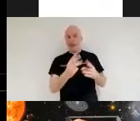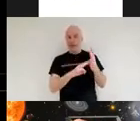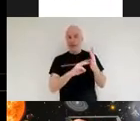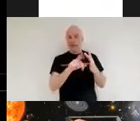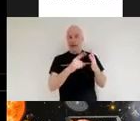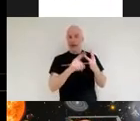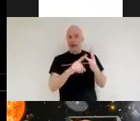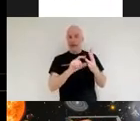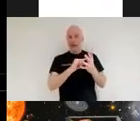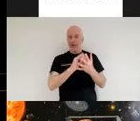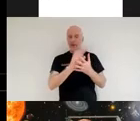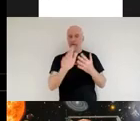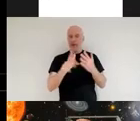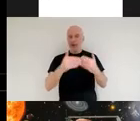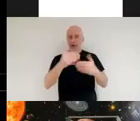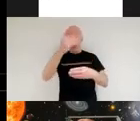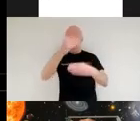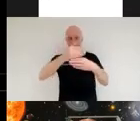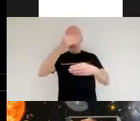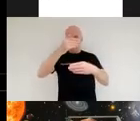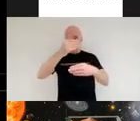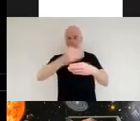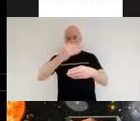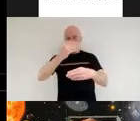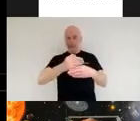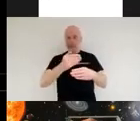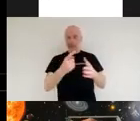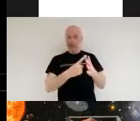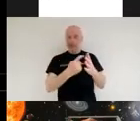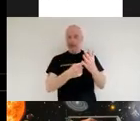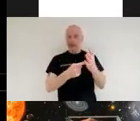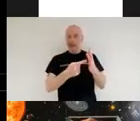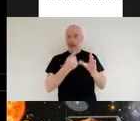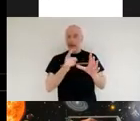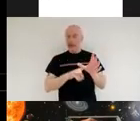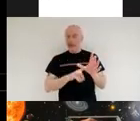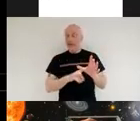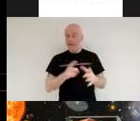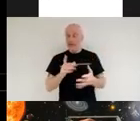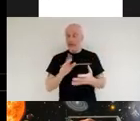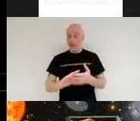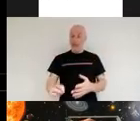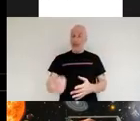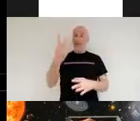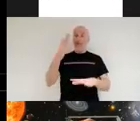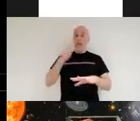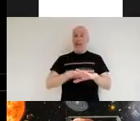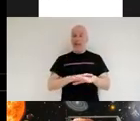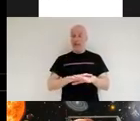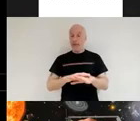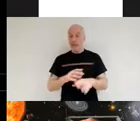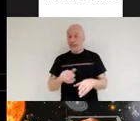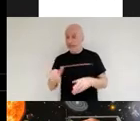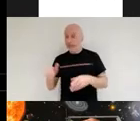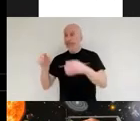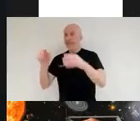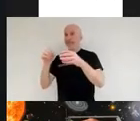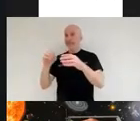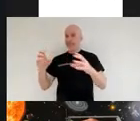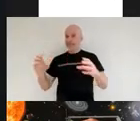spec is equipped with the first ever micro shutter array to be deployed on a telescope and what this does